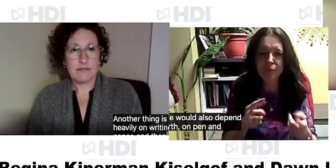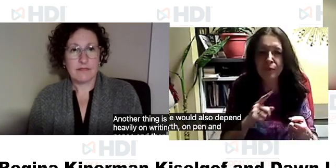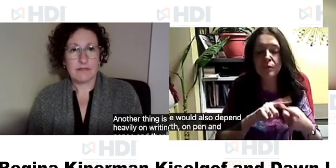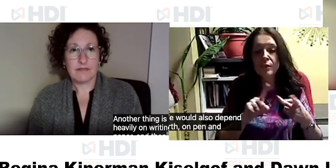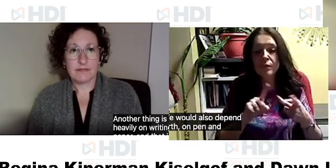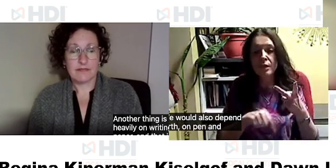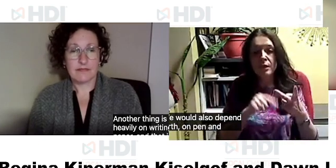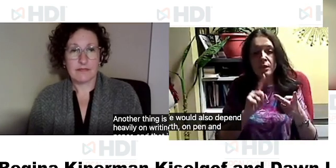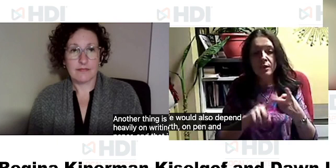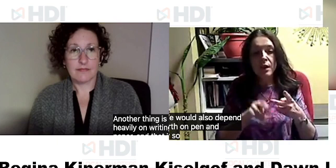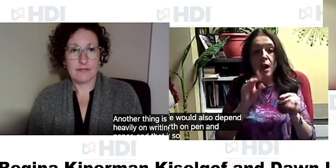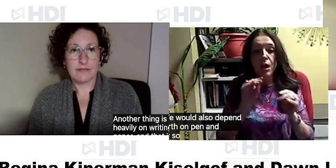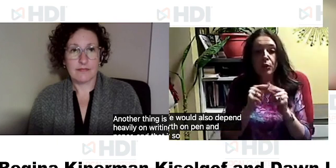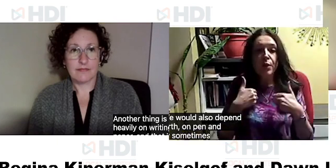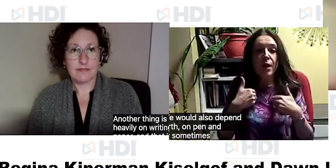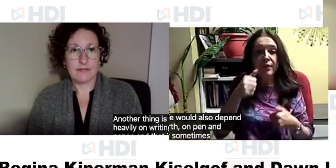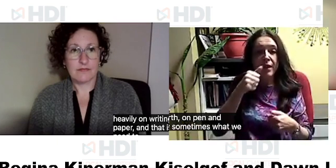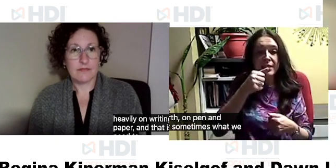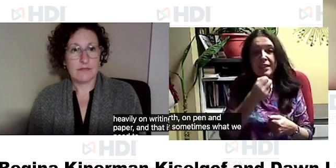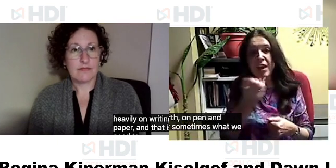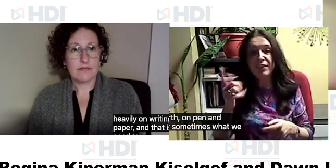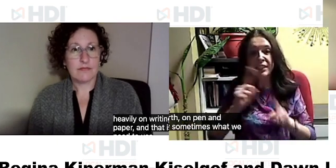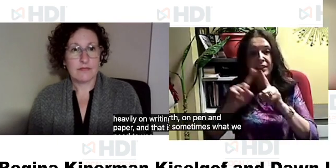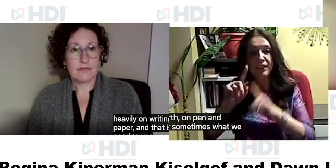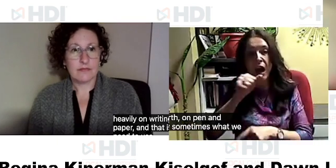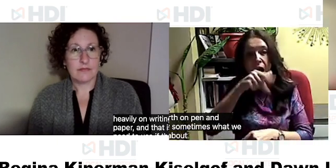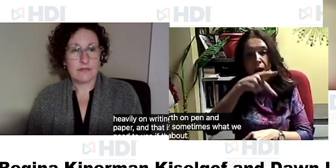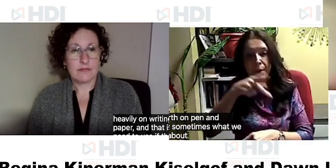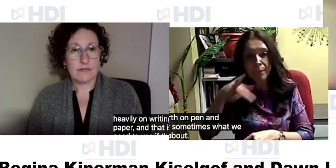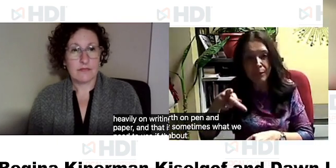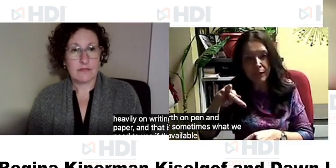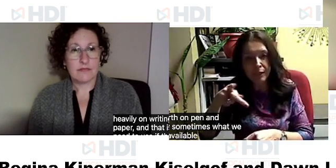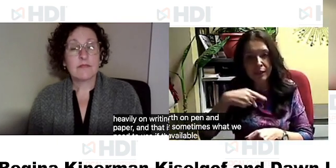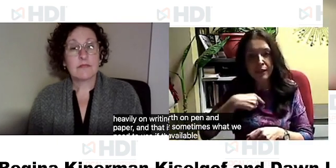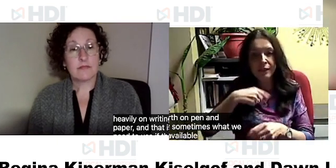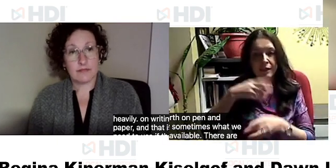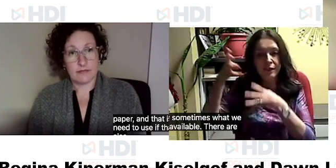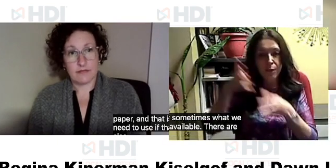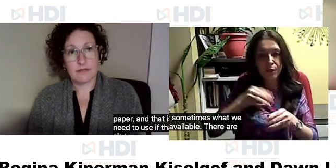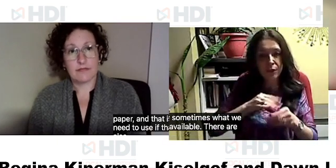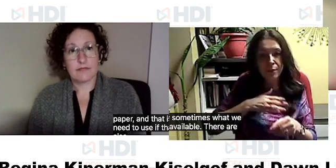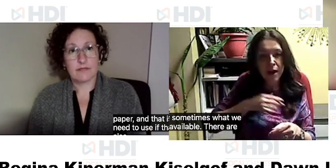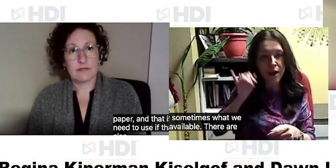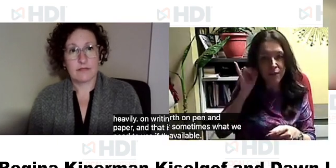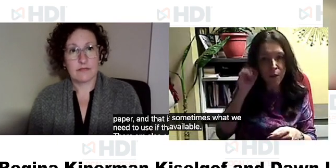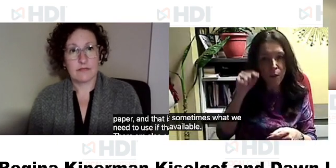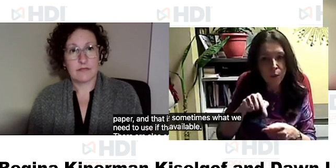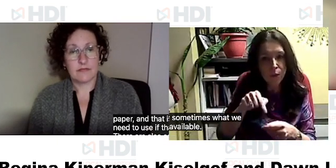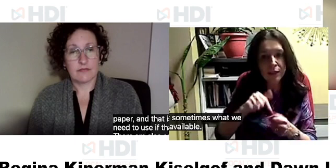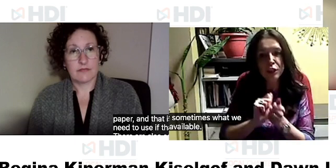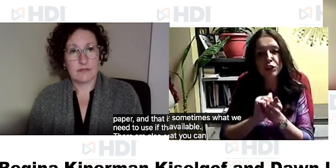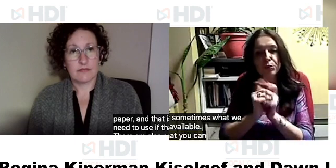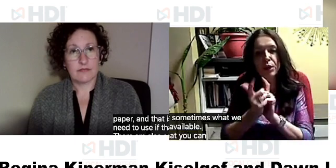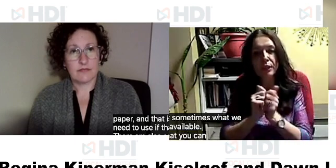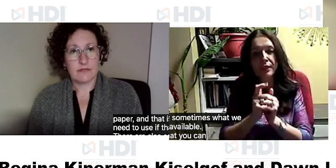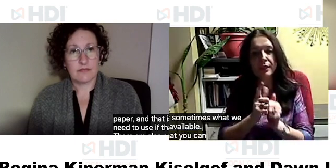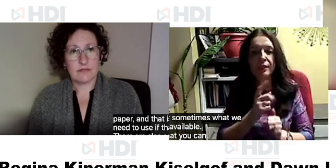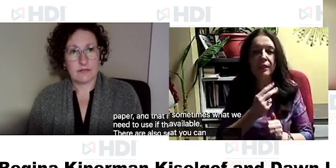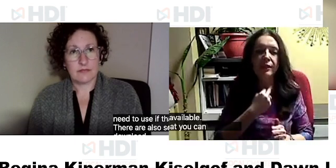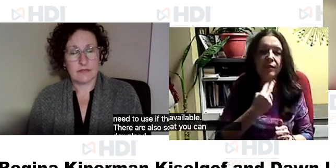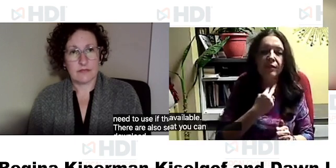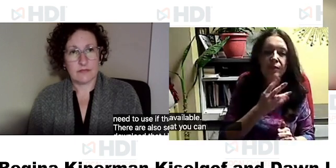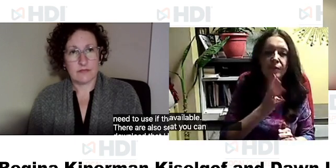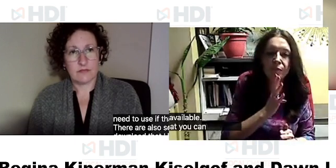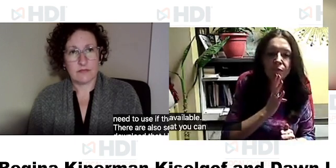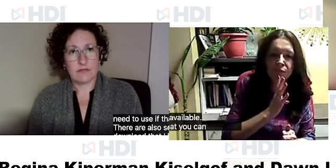occasionally sometimes what we need to use if that's all that's available there are also several apps that you can download that i have